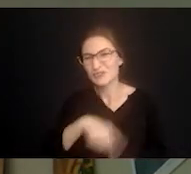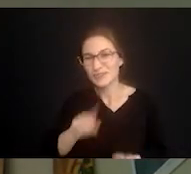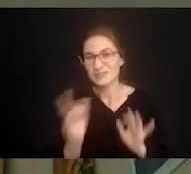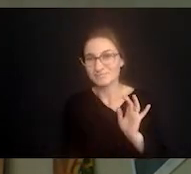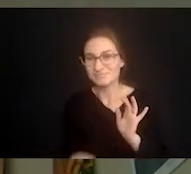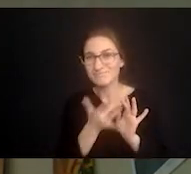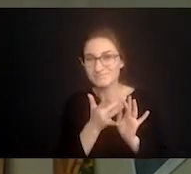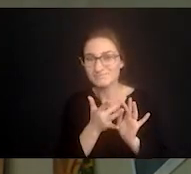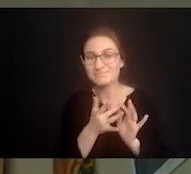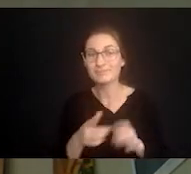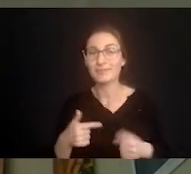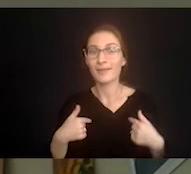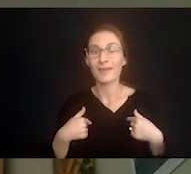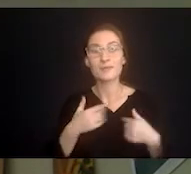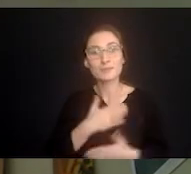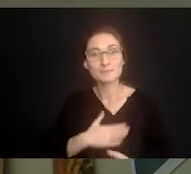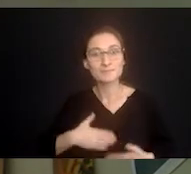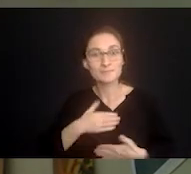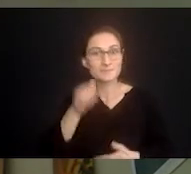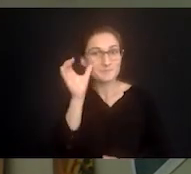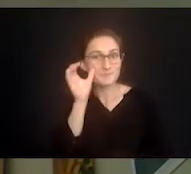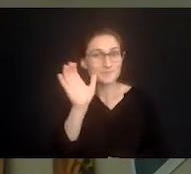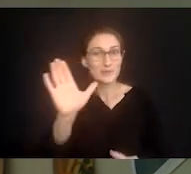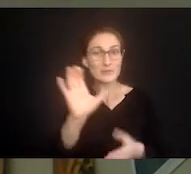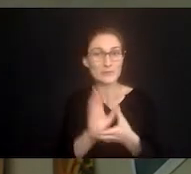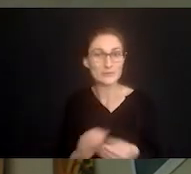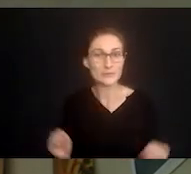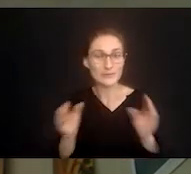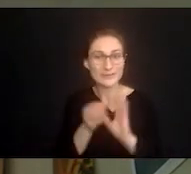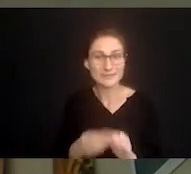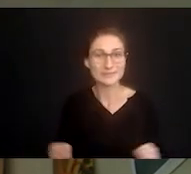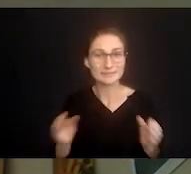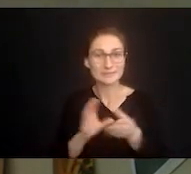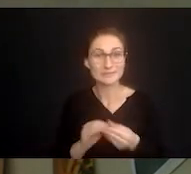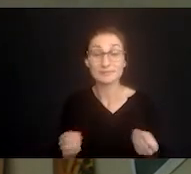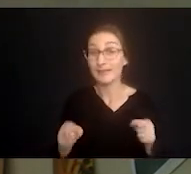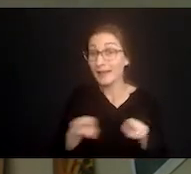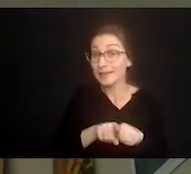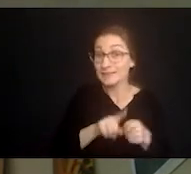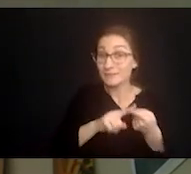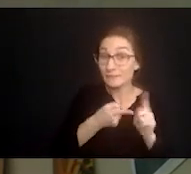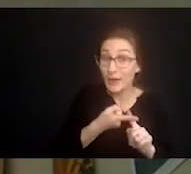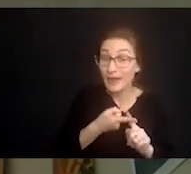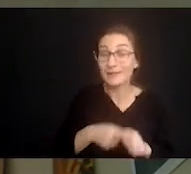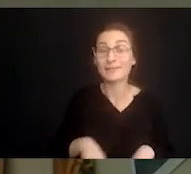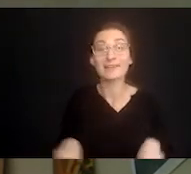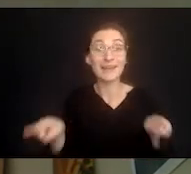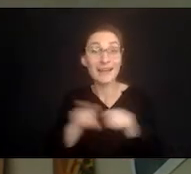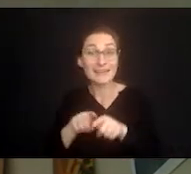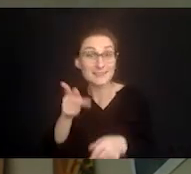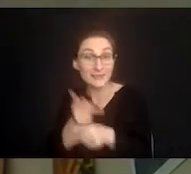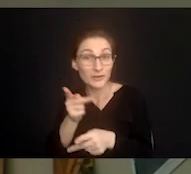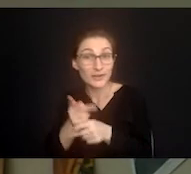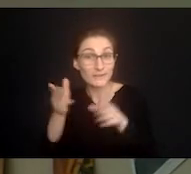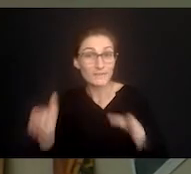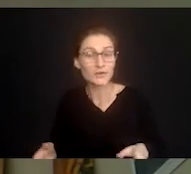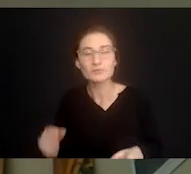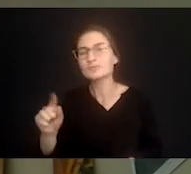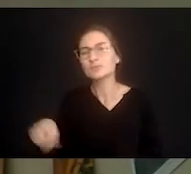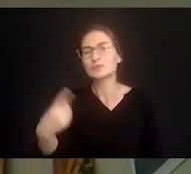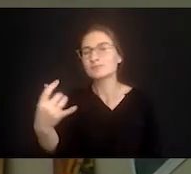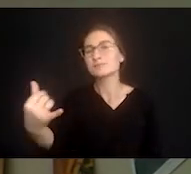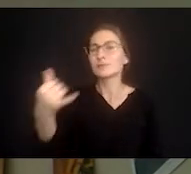encourage you to please get in touch with me i i'd love to hear your story as a caregiver i'd love to hear your story as a friend of a caregiver